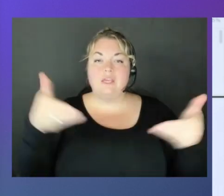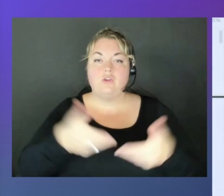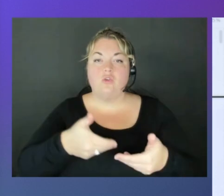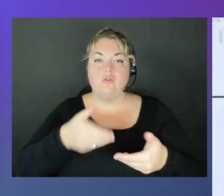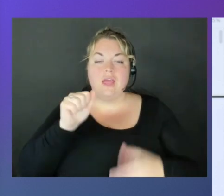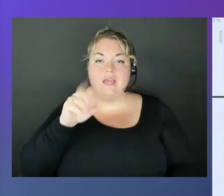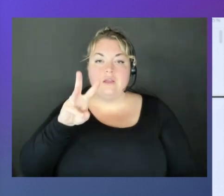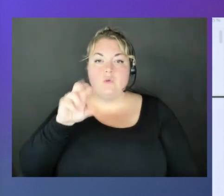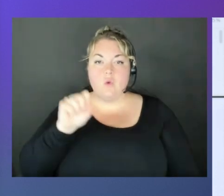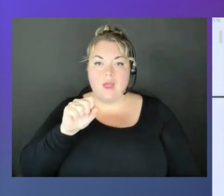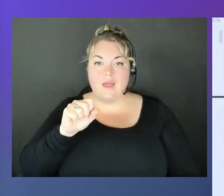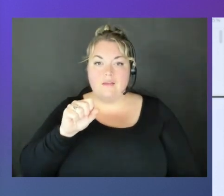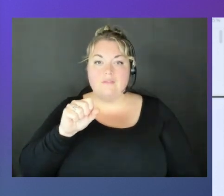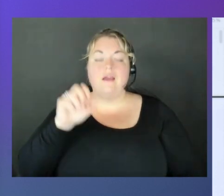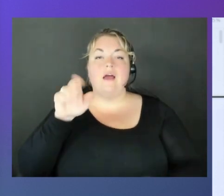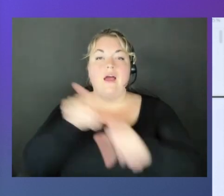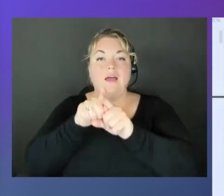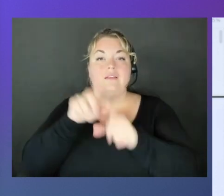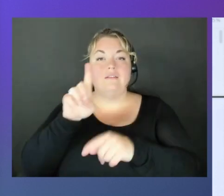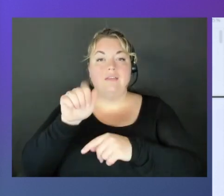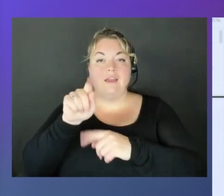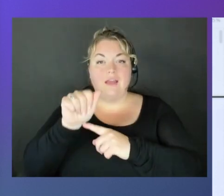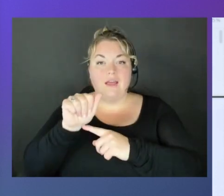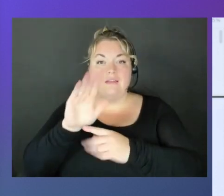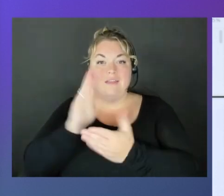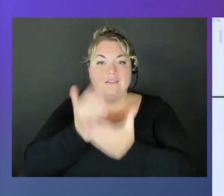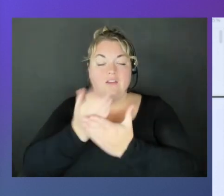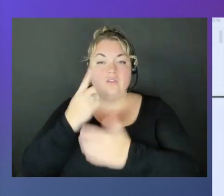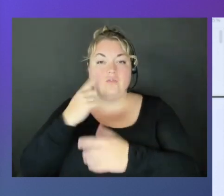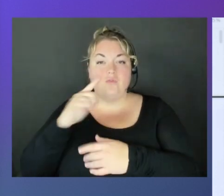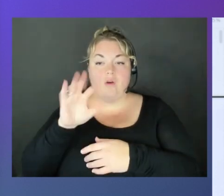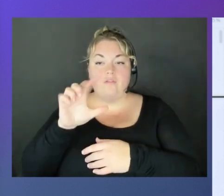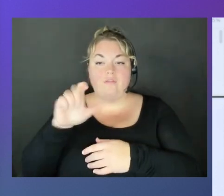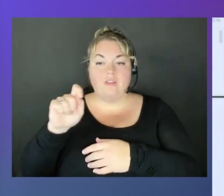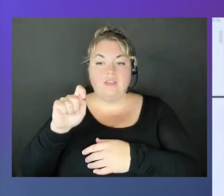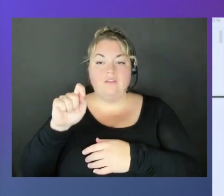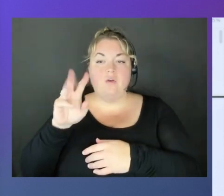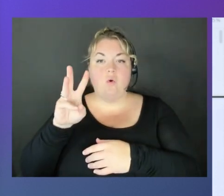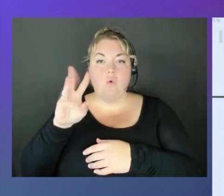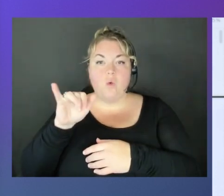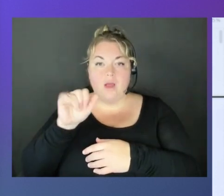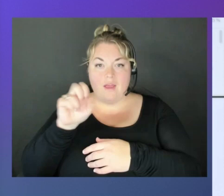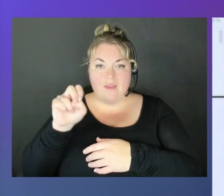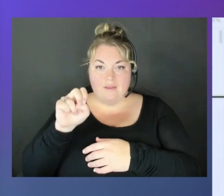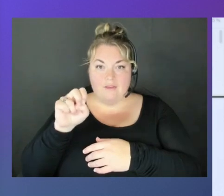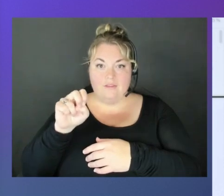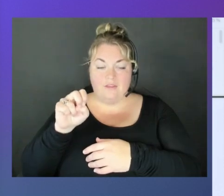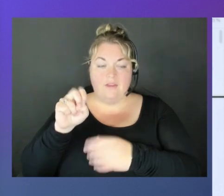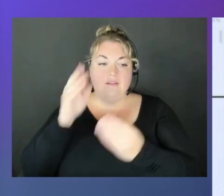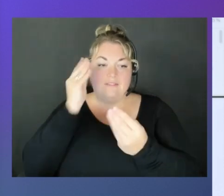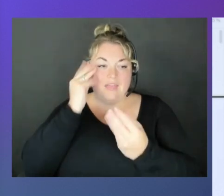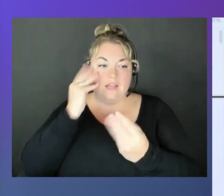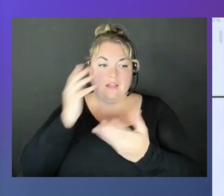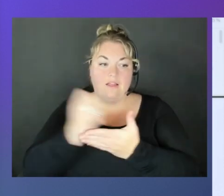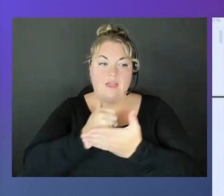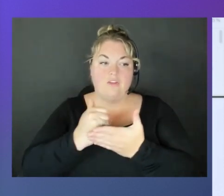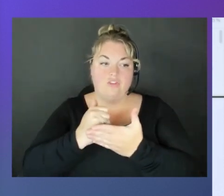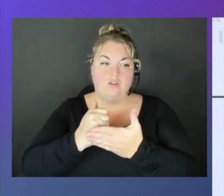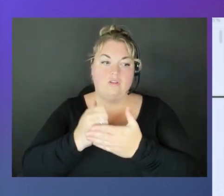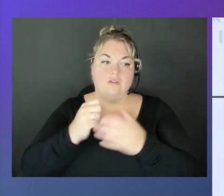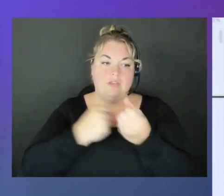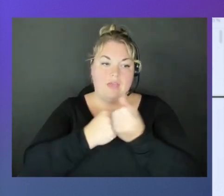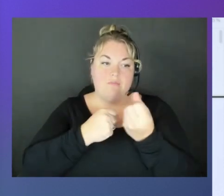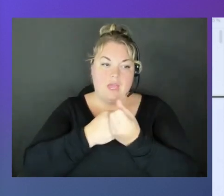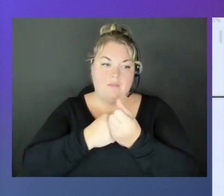as a data destination for FleetWise data collection campaign. This was launched in June